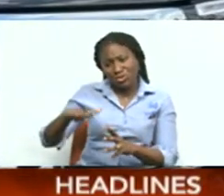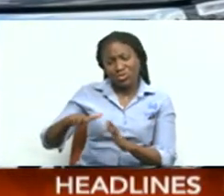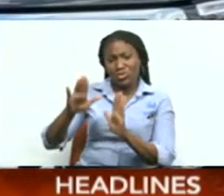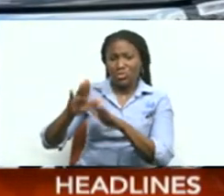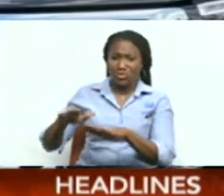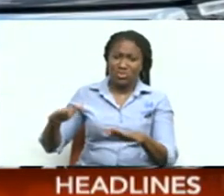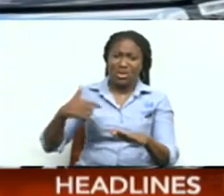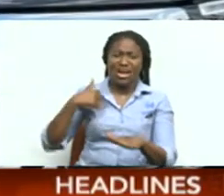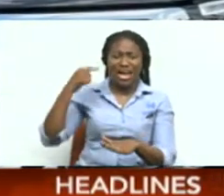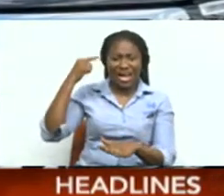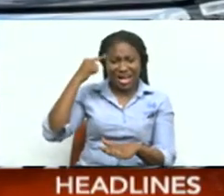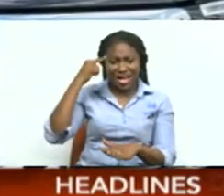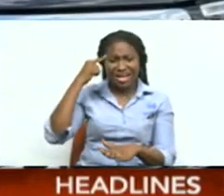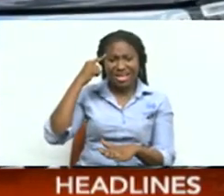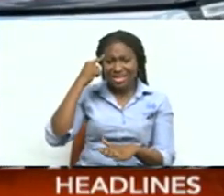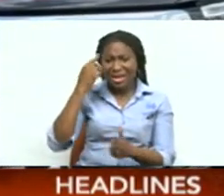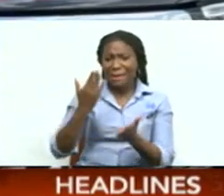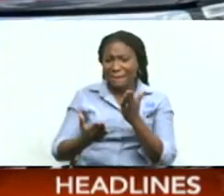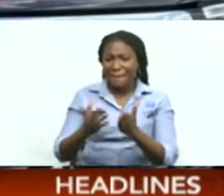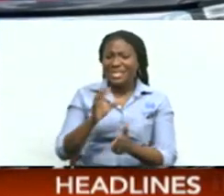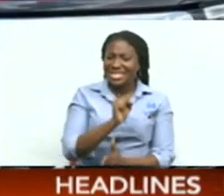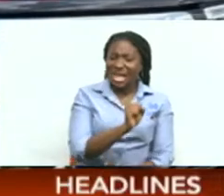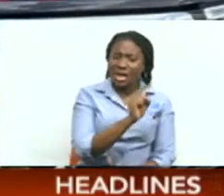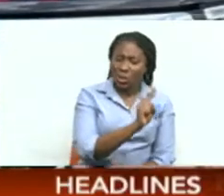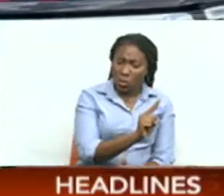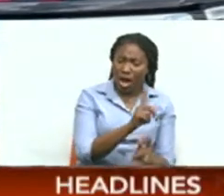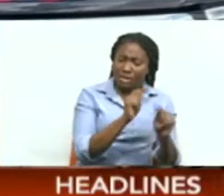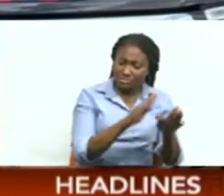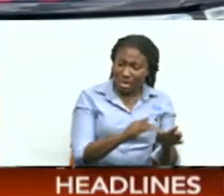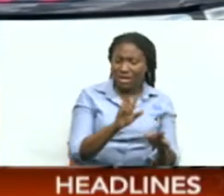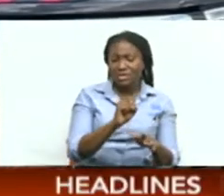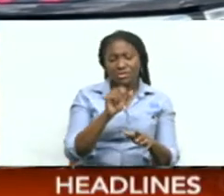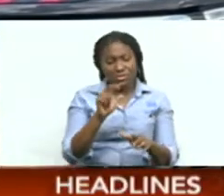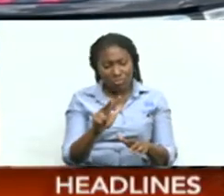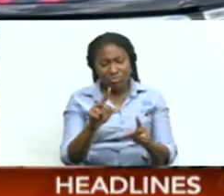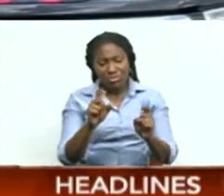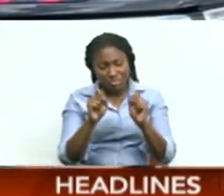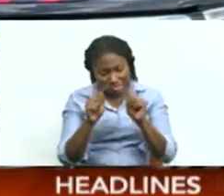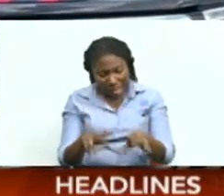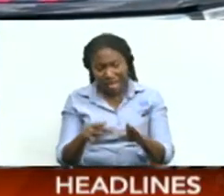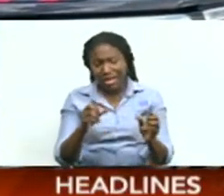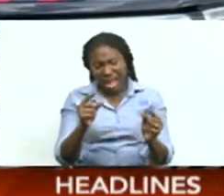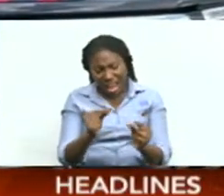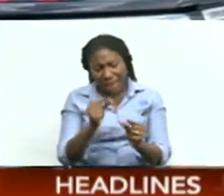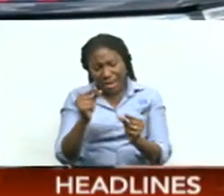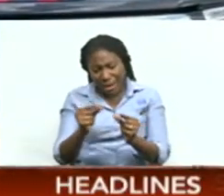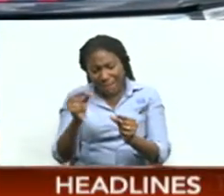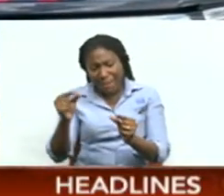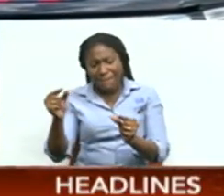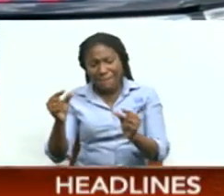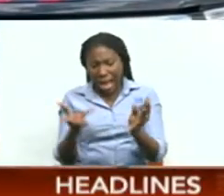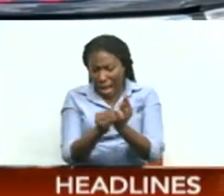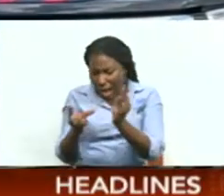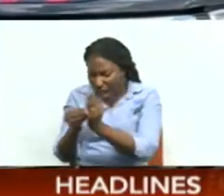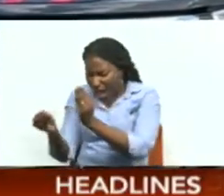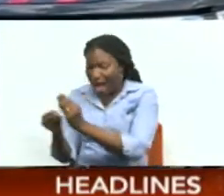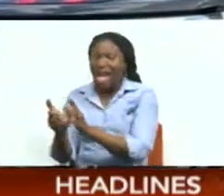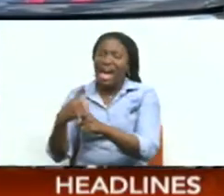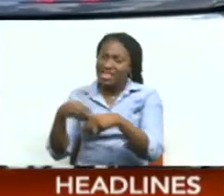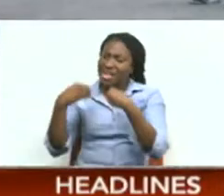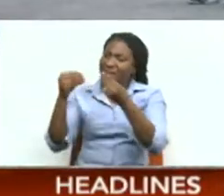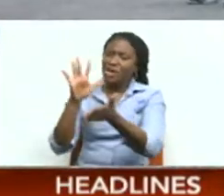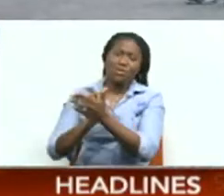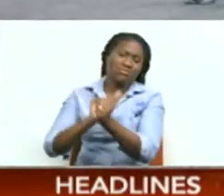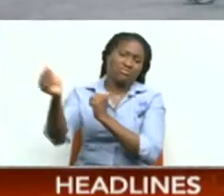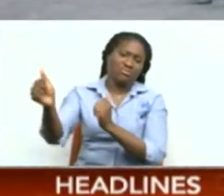that should be coming from at least standard one coming up on assessment, be going little by little by little until they can finally get a